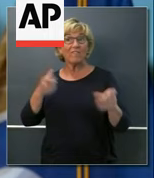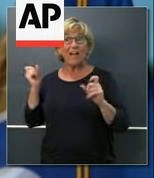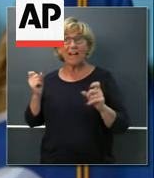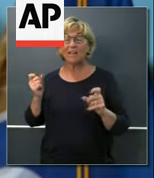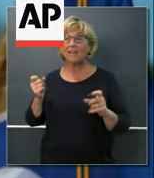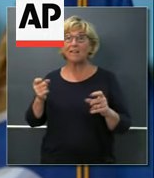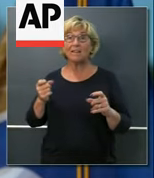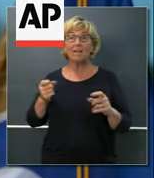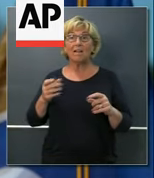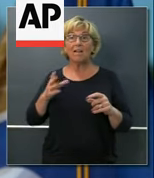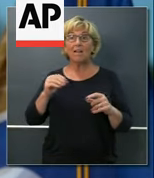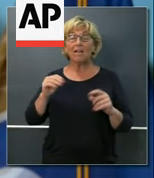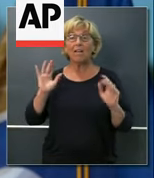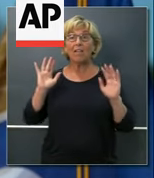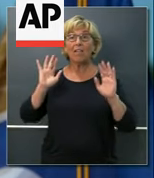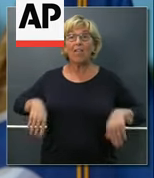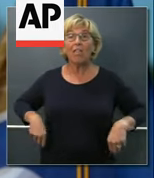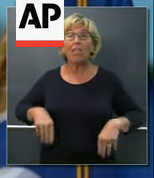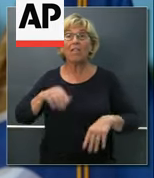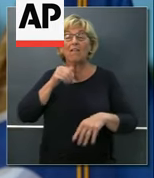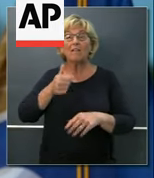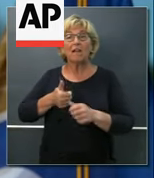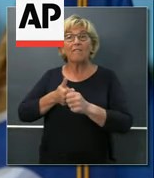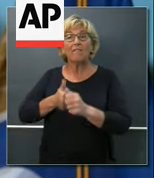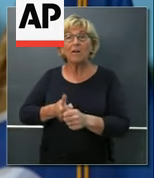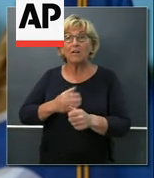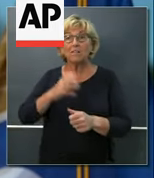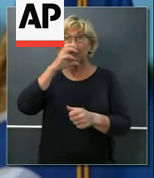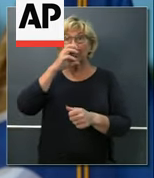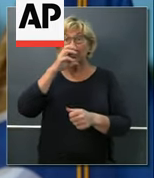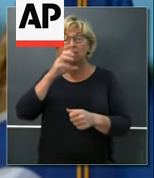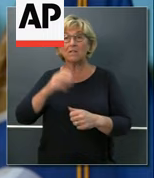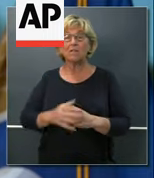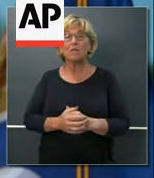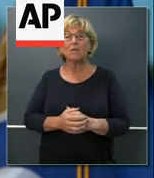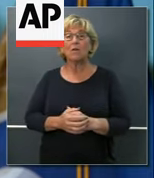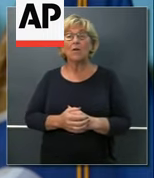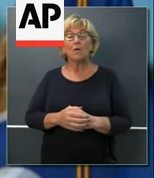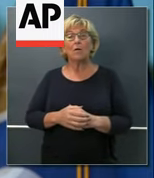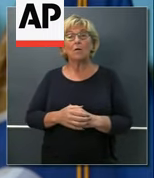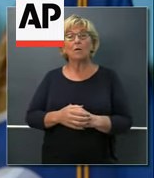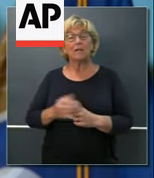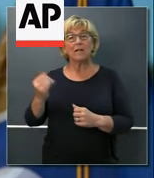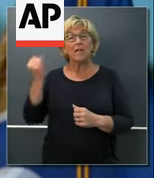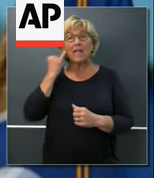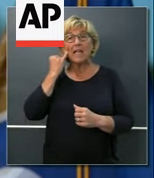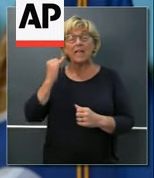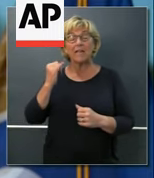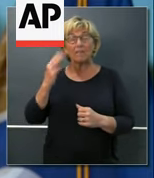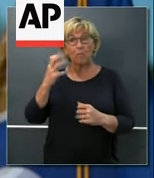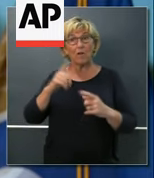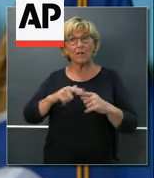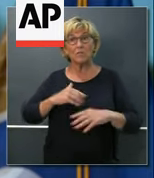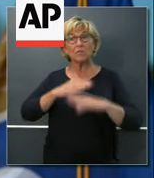away from our incredible commitment to not only bend this curve, but to stop the spread